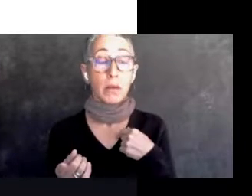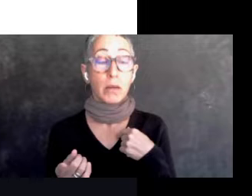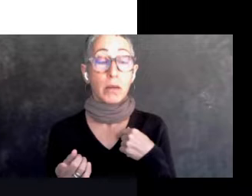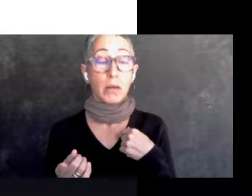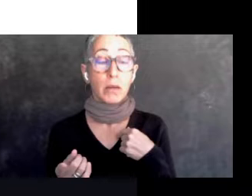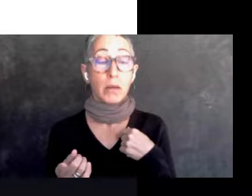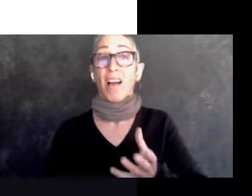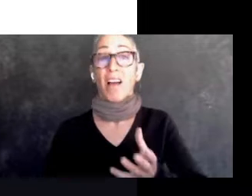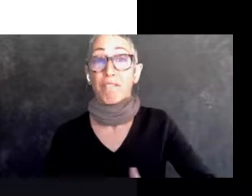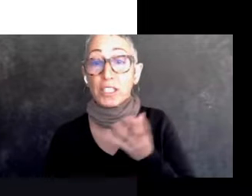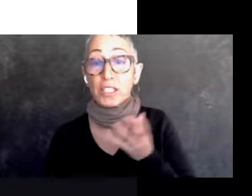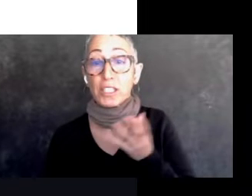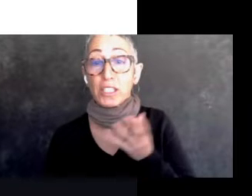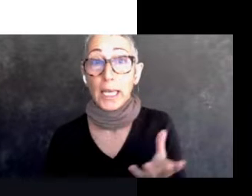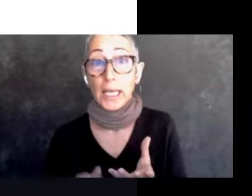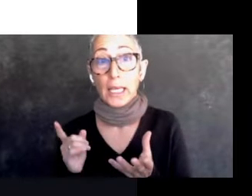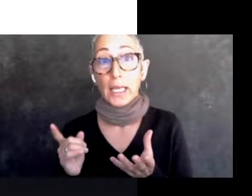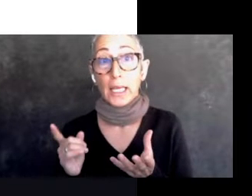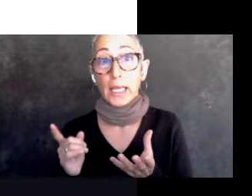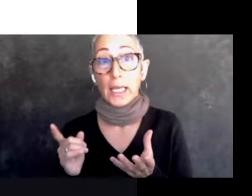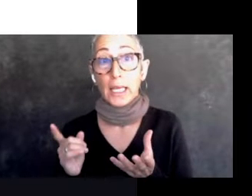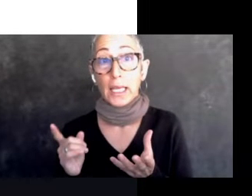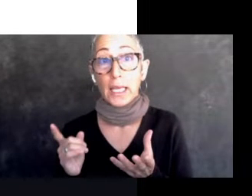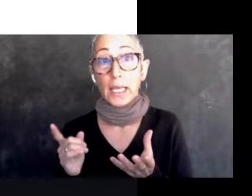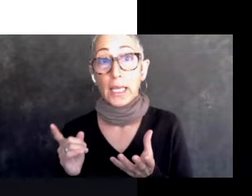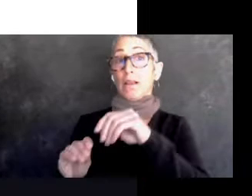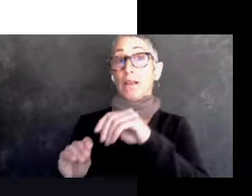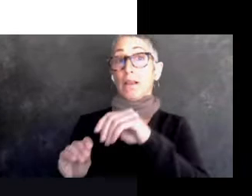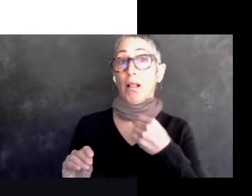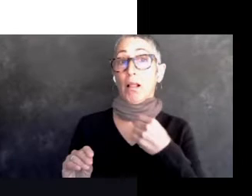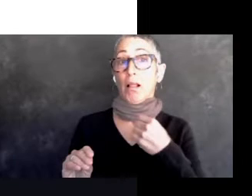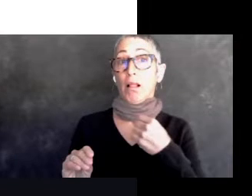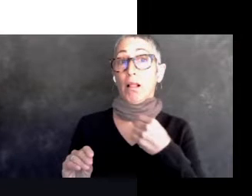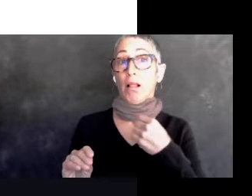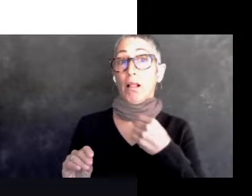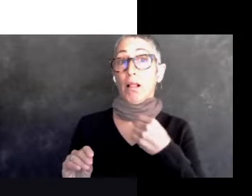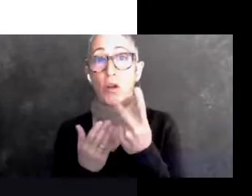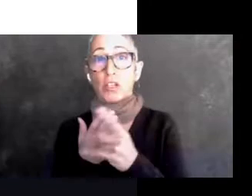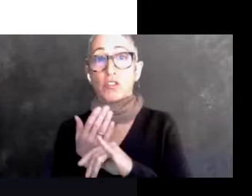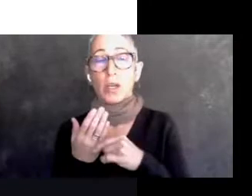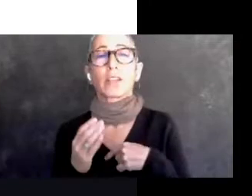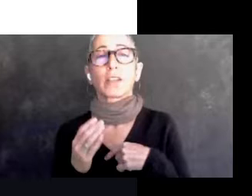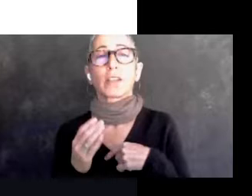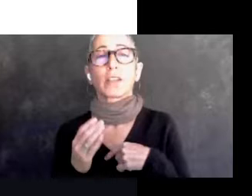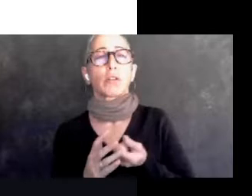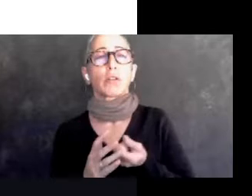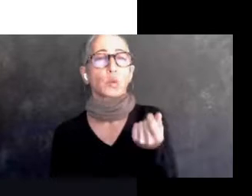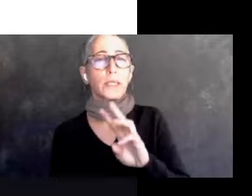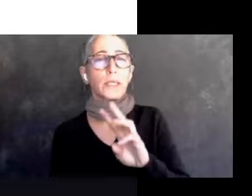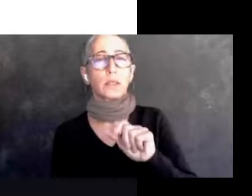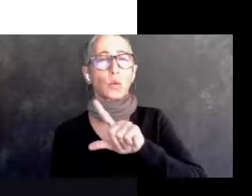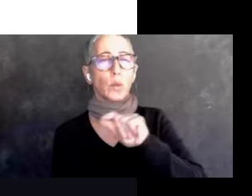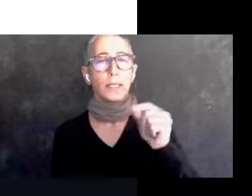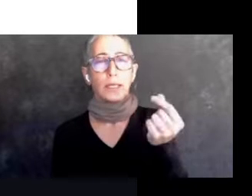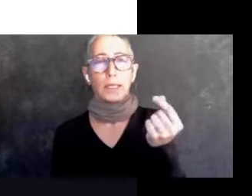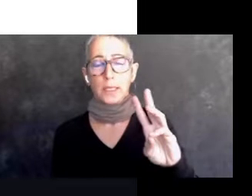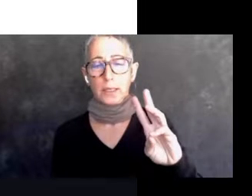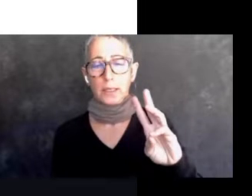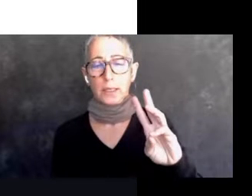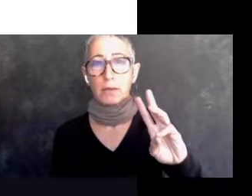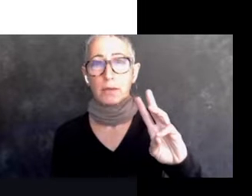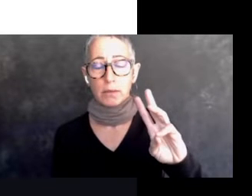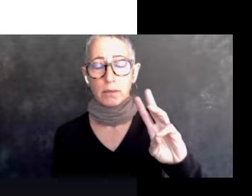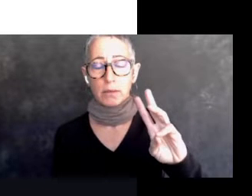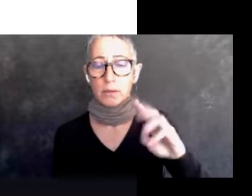the, the We Sow, We Grow project was started in May, 2016. And we decided that we were going to